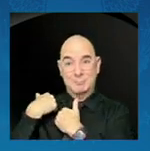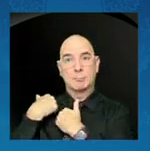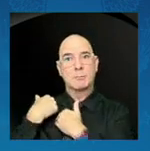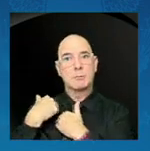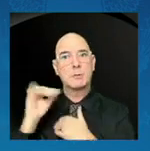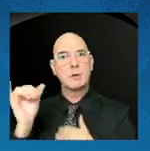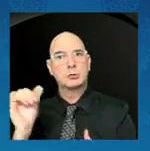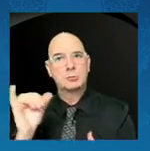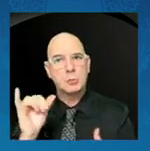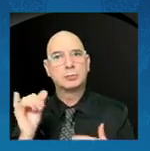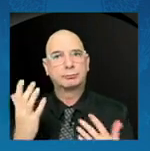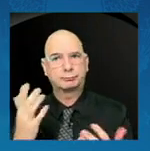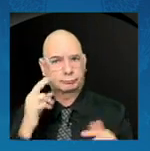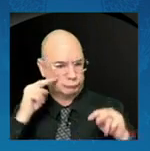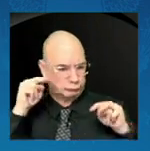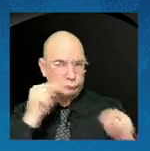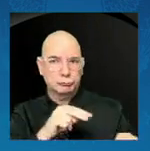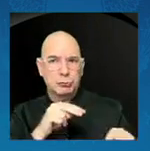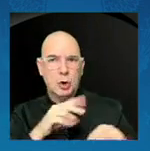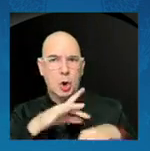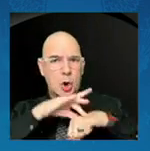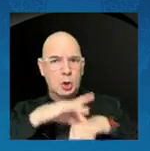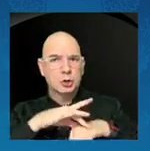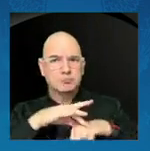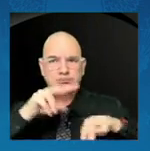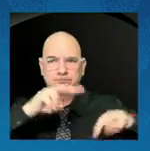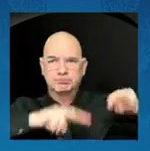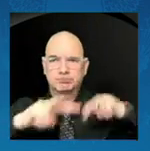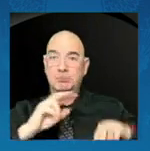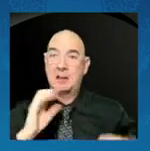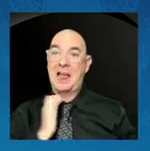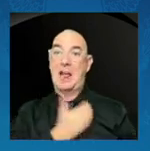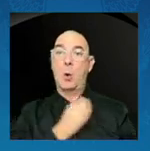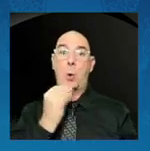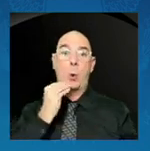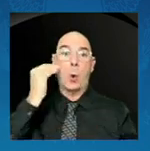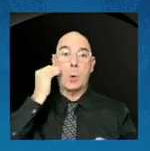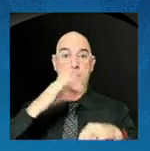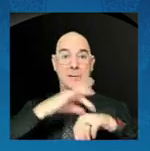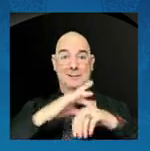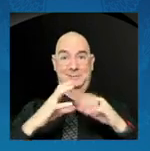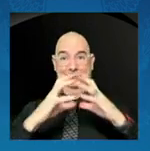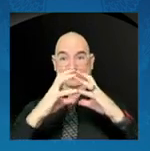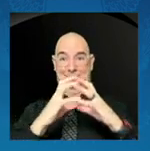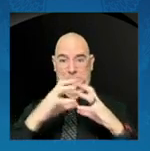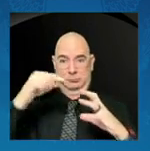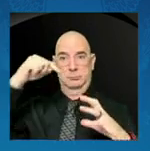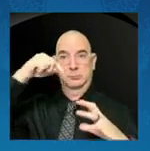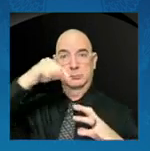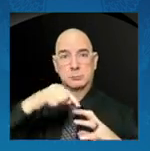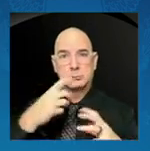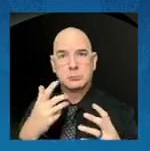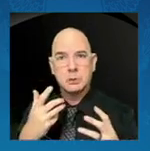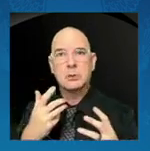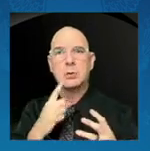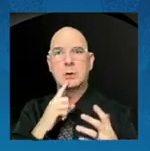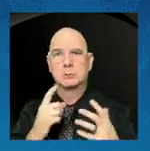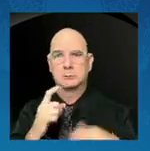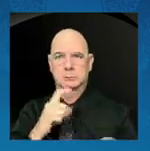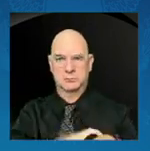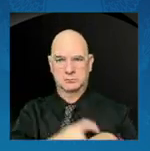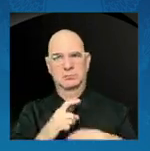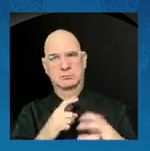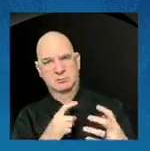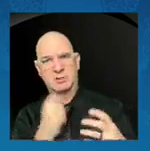planet. planet. In this new era, we must see all the ways in which space can benefit